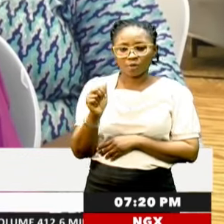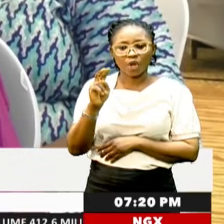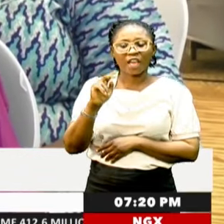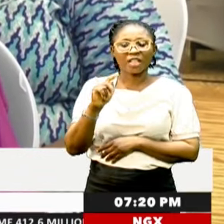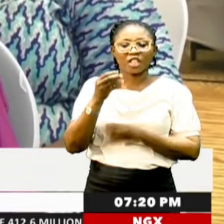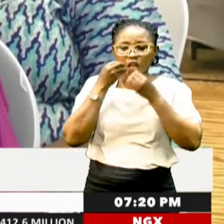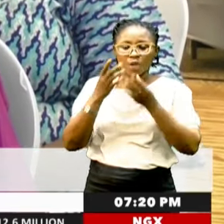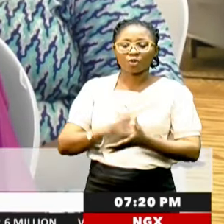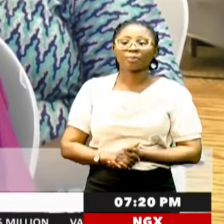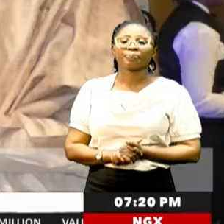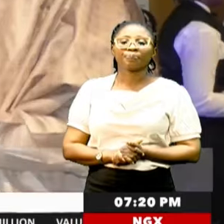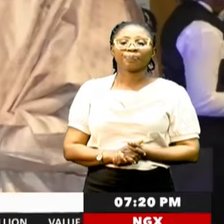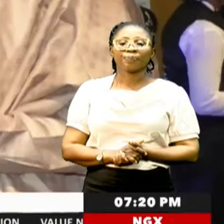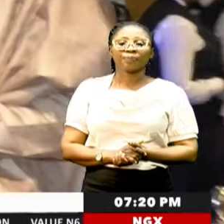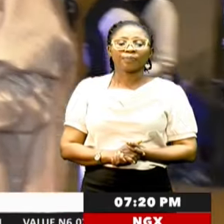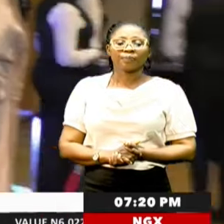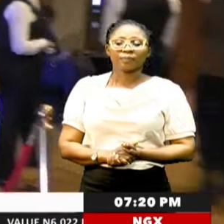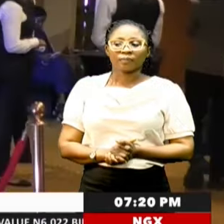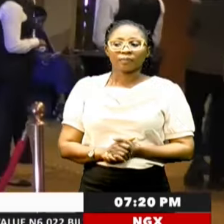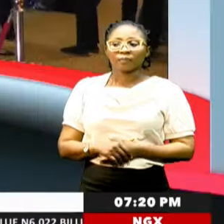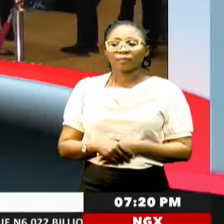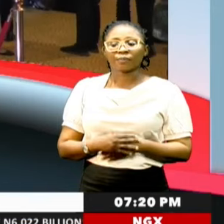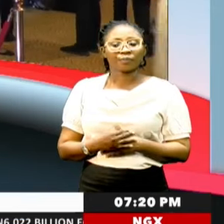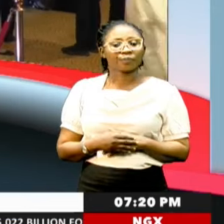Ayodeji, marking the NCA news.